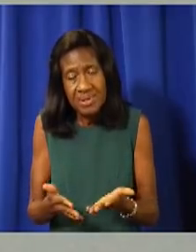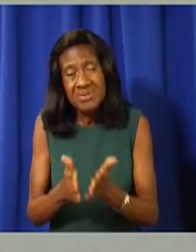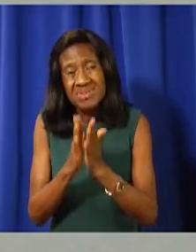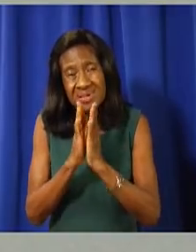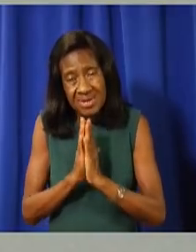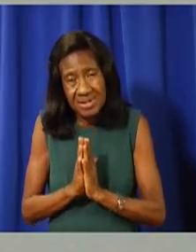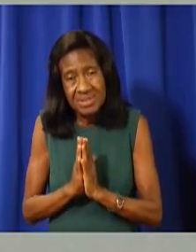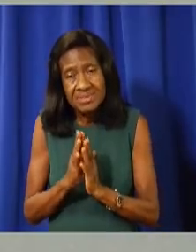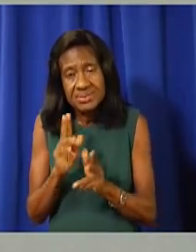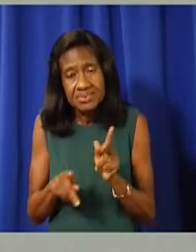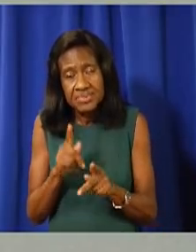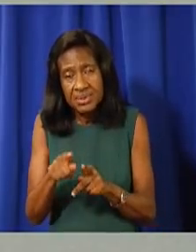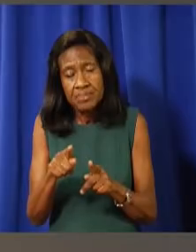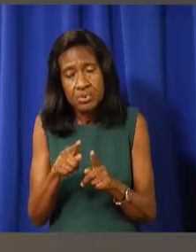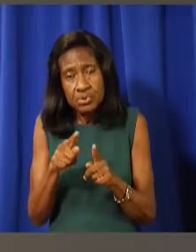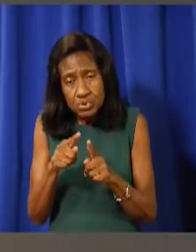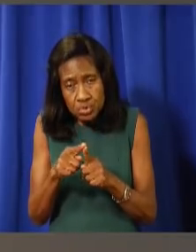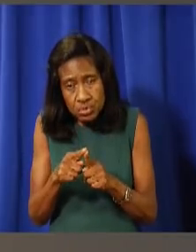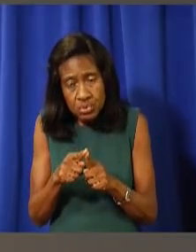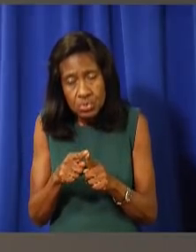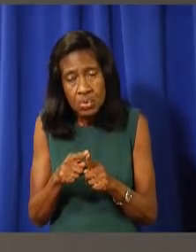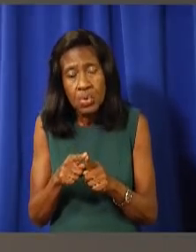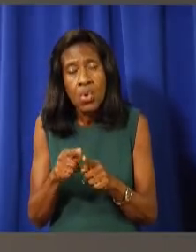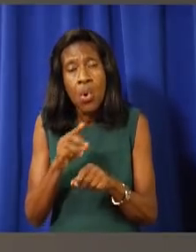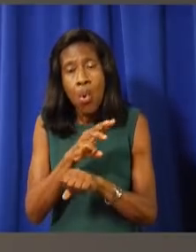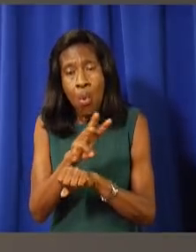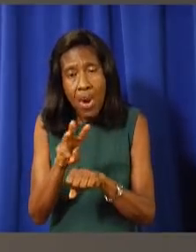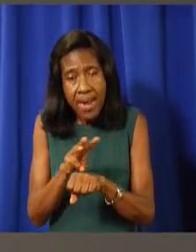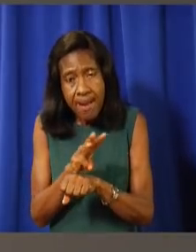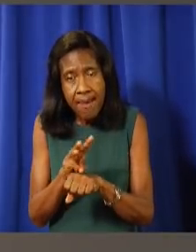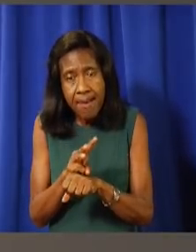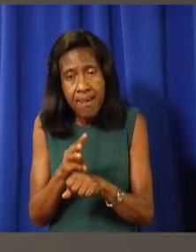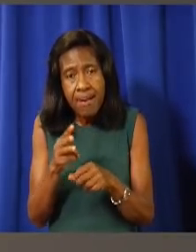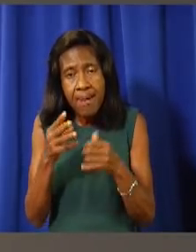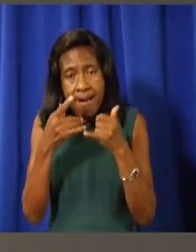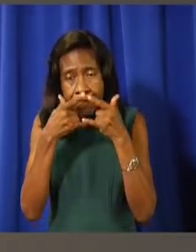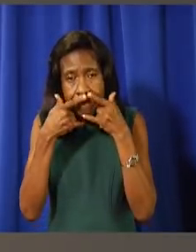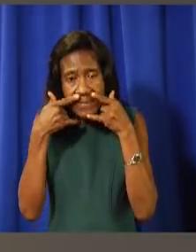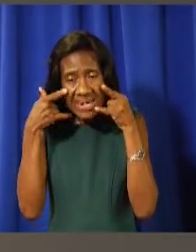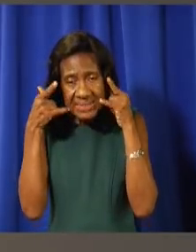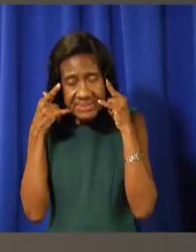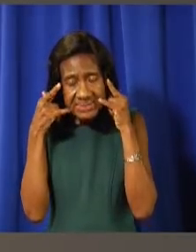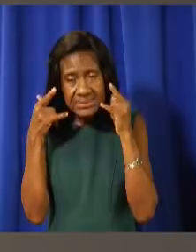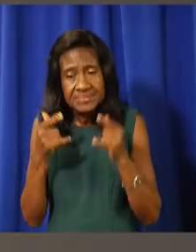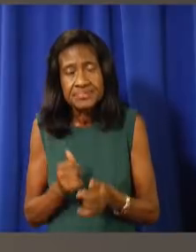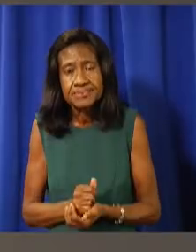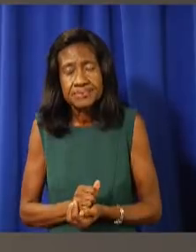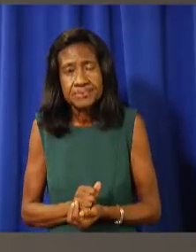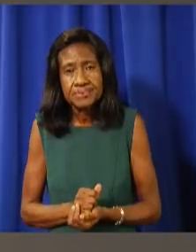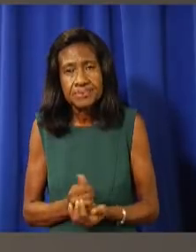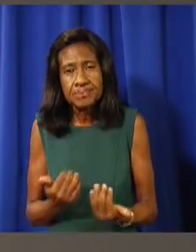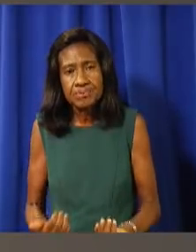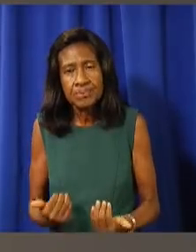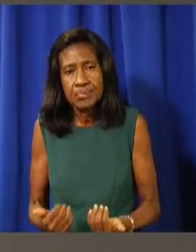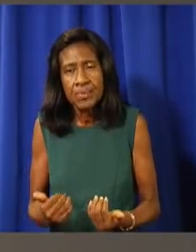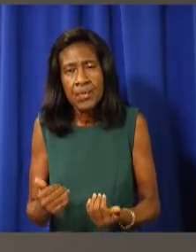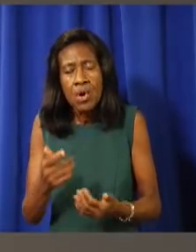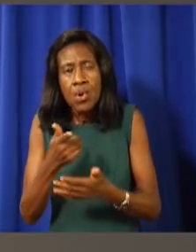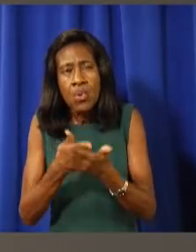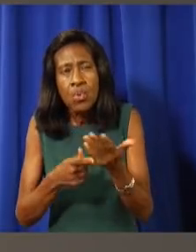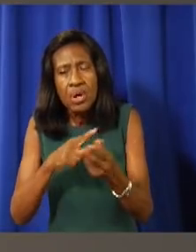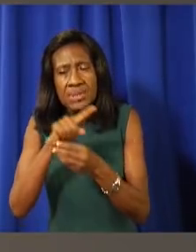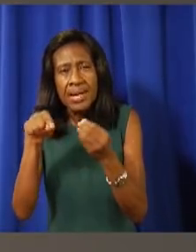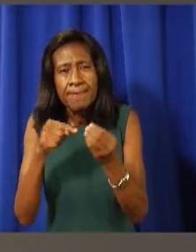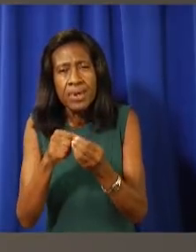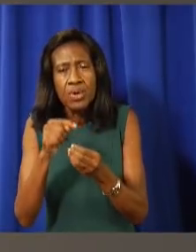masking. Okay. Also, again, for the purposes of clarity, where are we at with this 80% target? Is that a firm